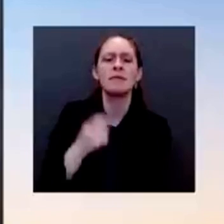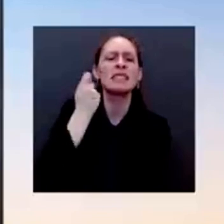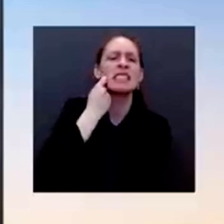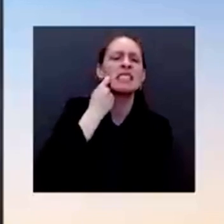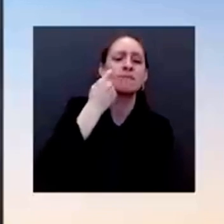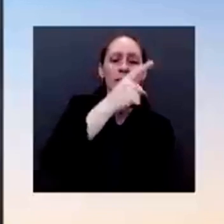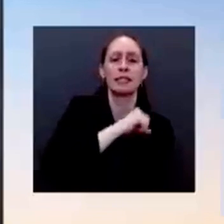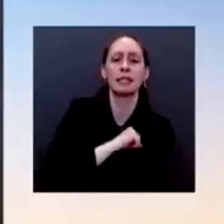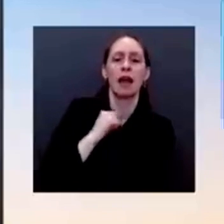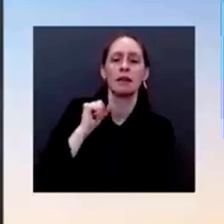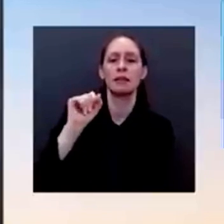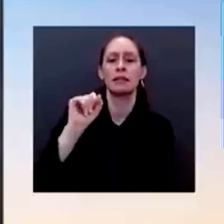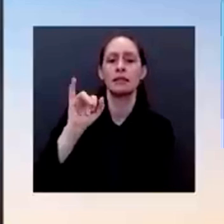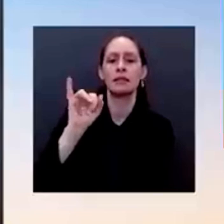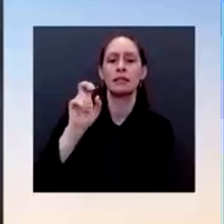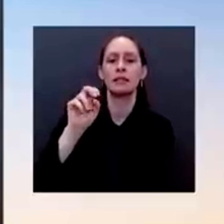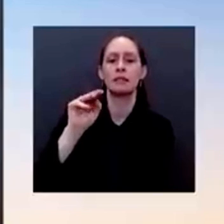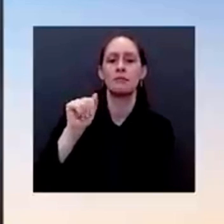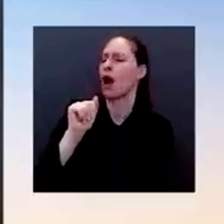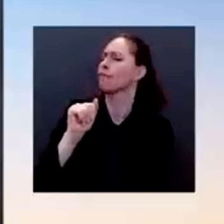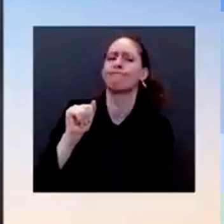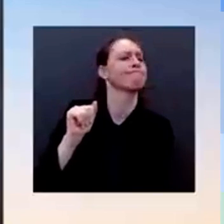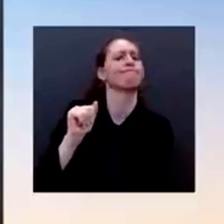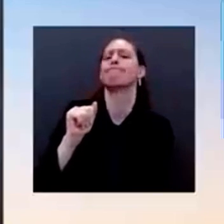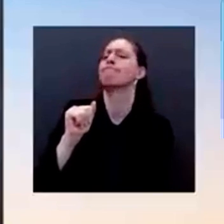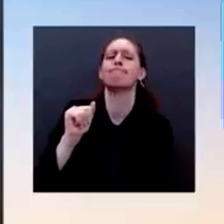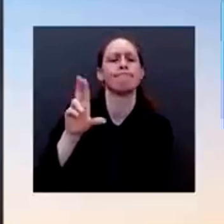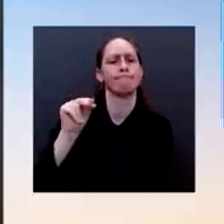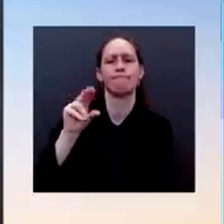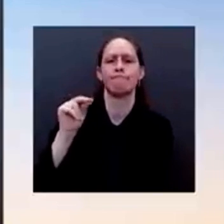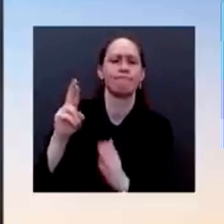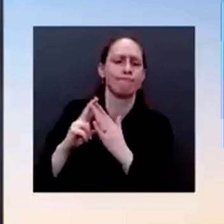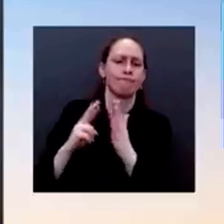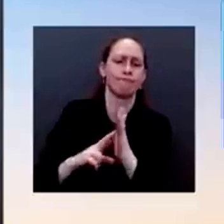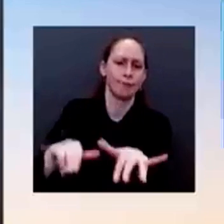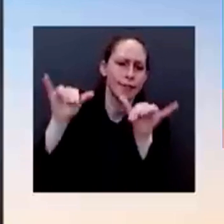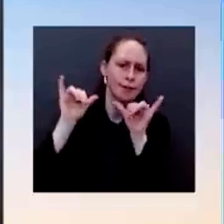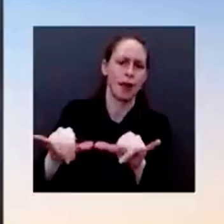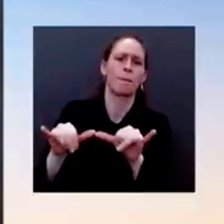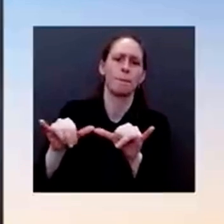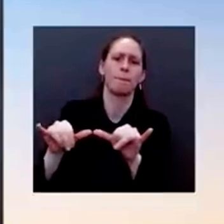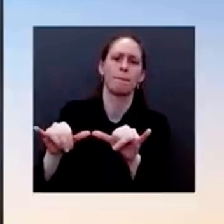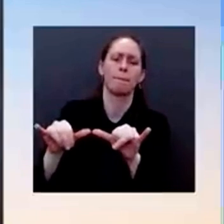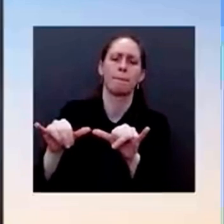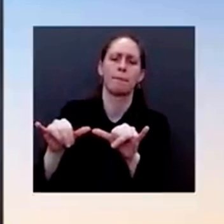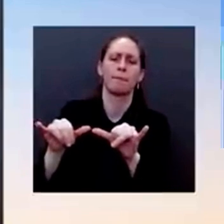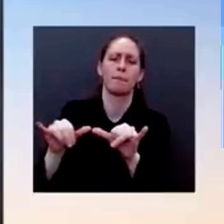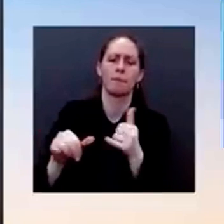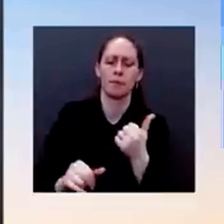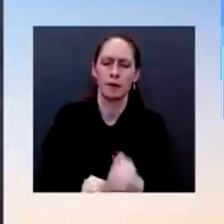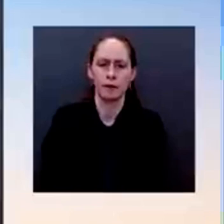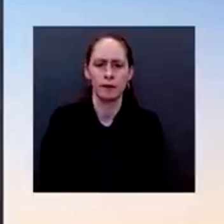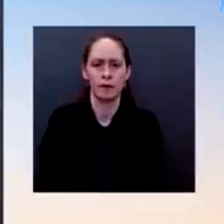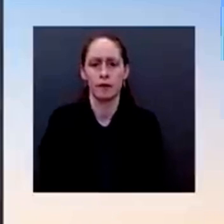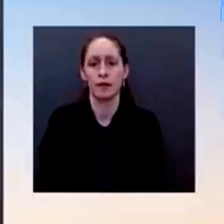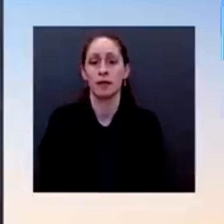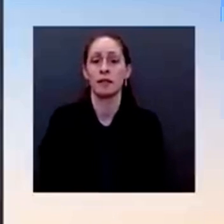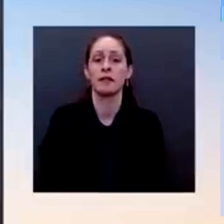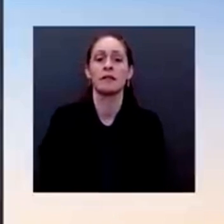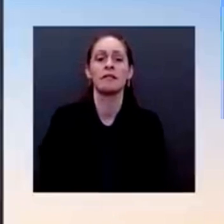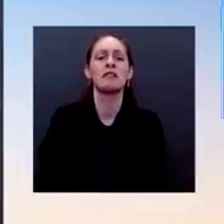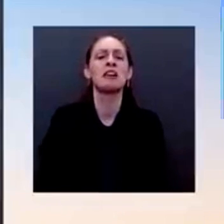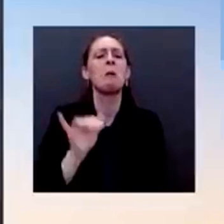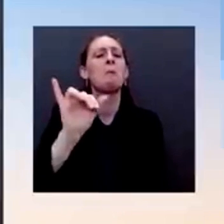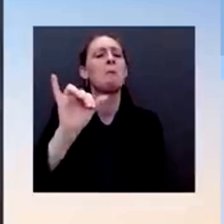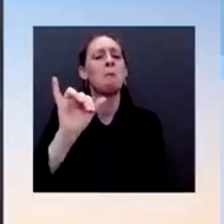Ms. Look, I think that everyone is going to have to take a hard look at where they want to be at this moment in history as we're looking at efforts